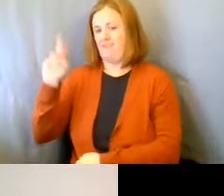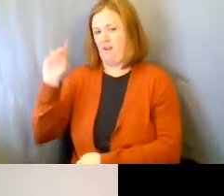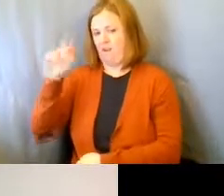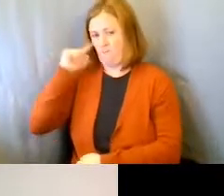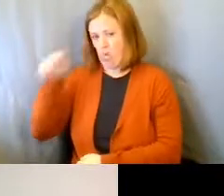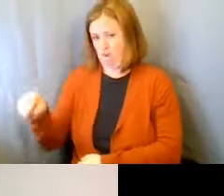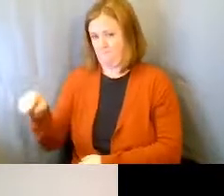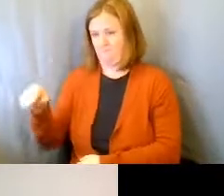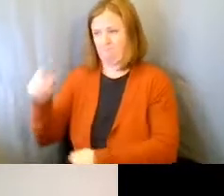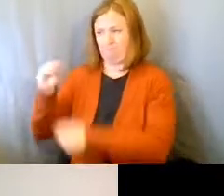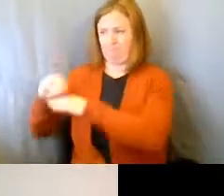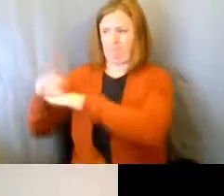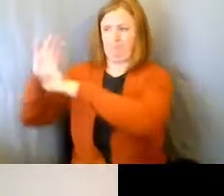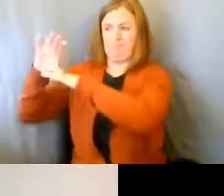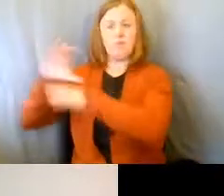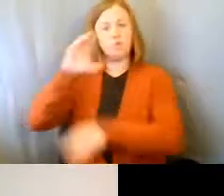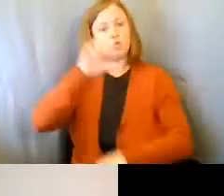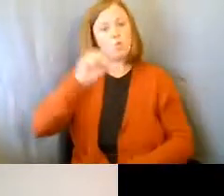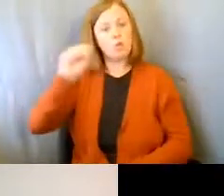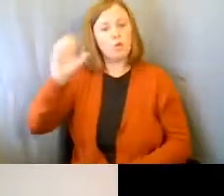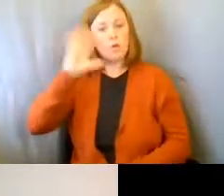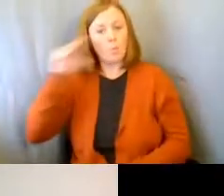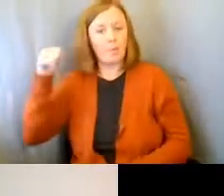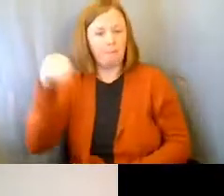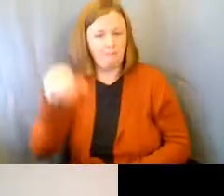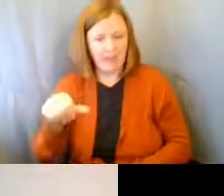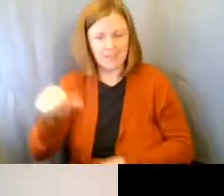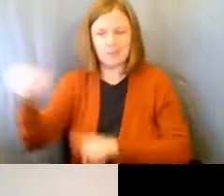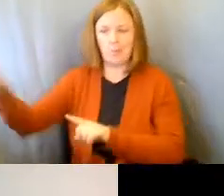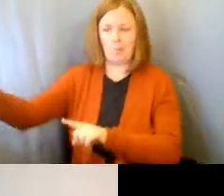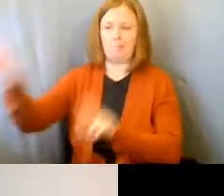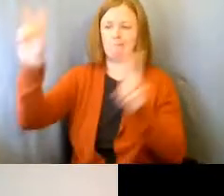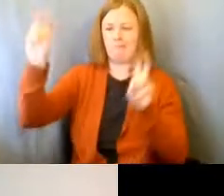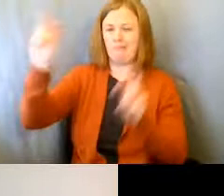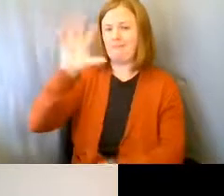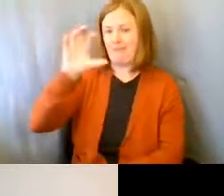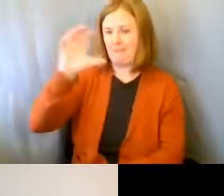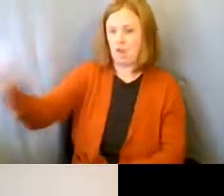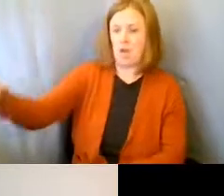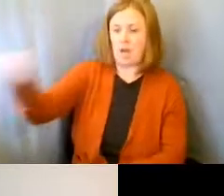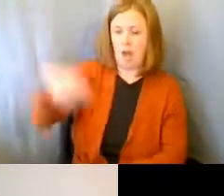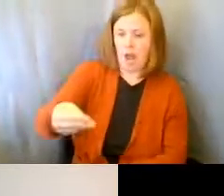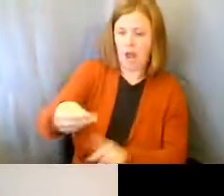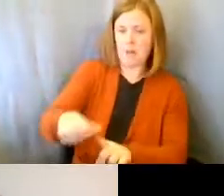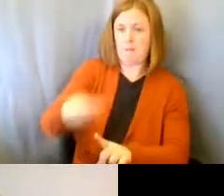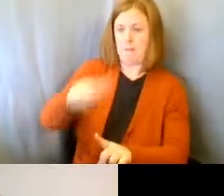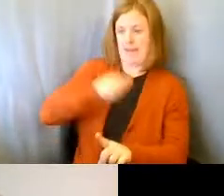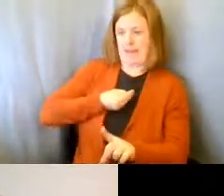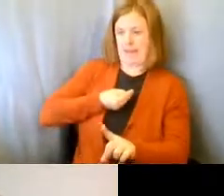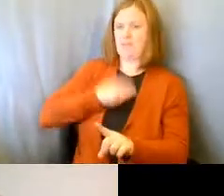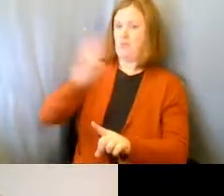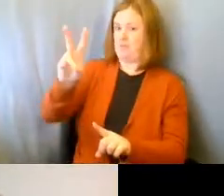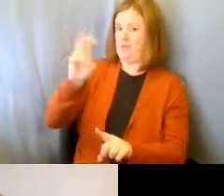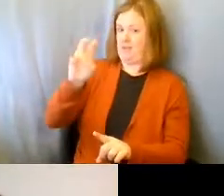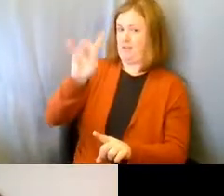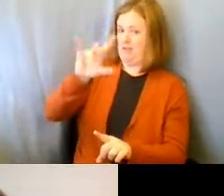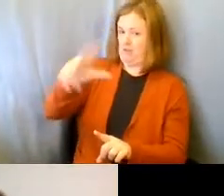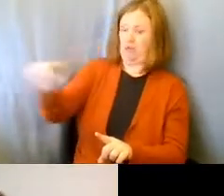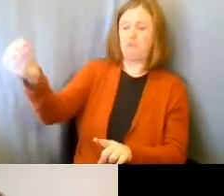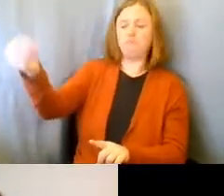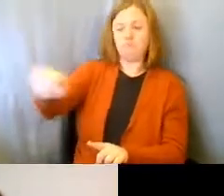And Social Security is going to pay that full amount that he needs if he qualifies for it.